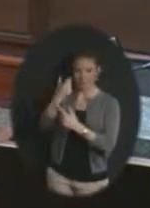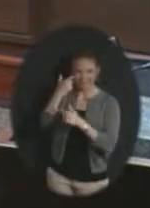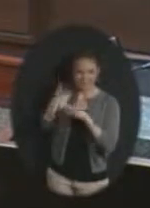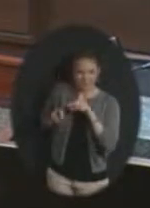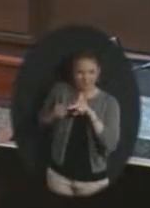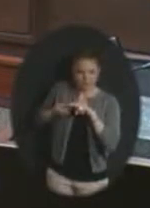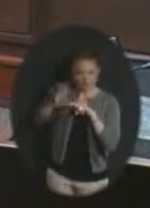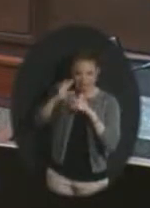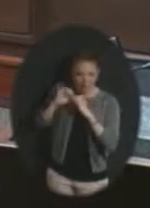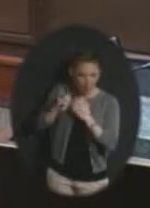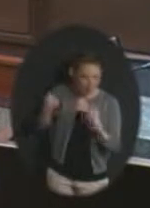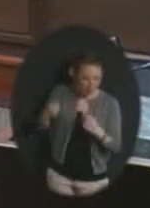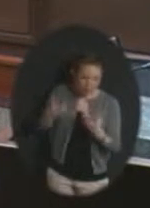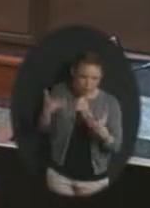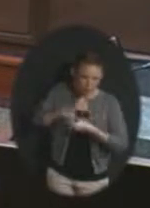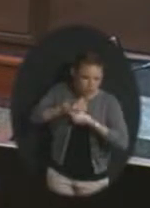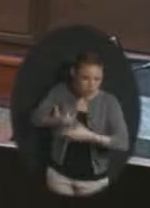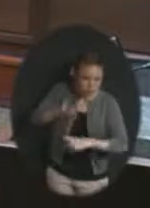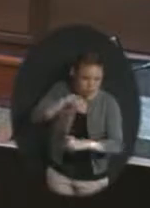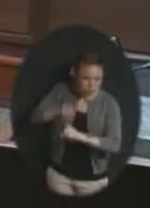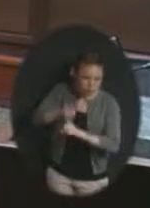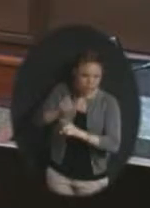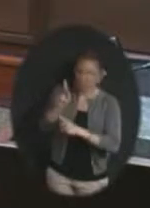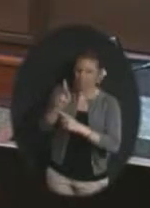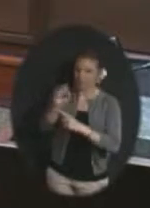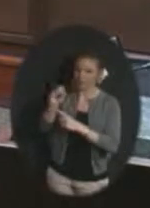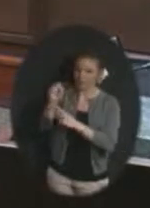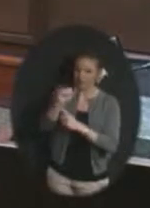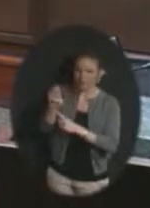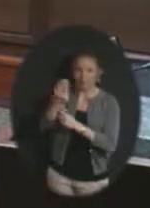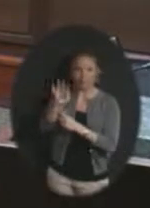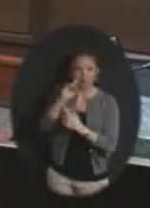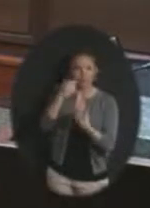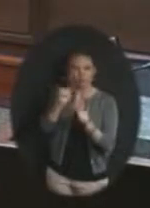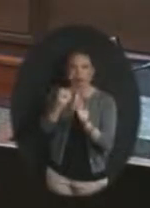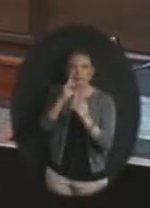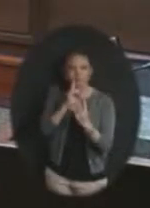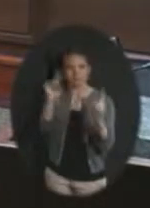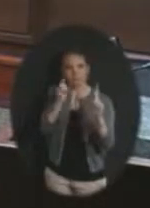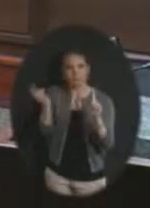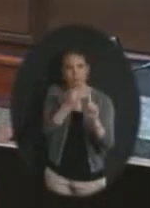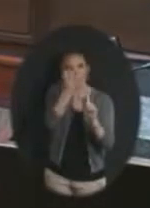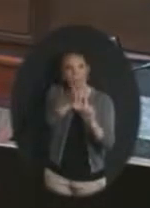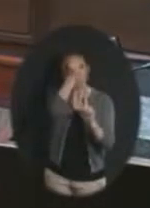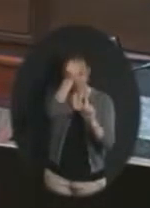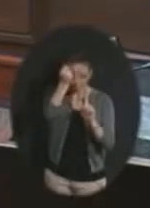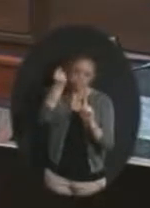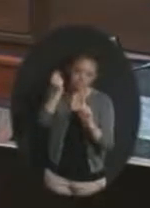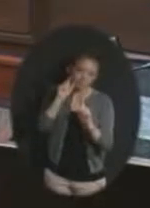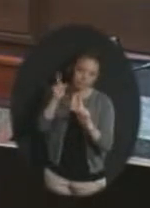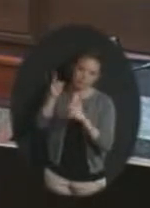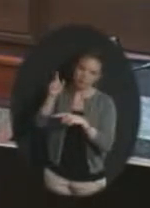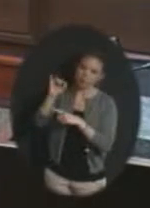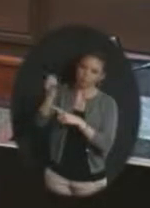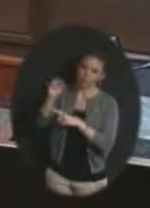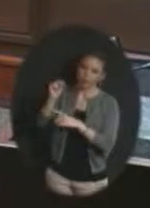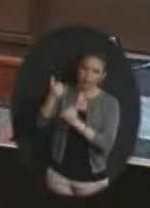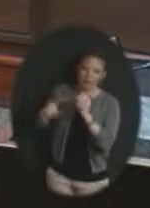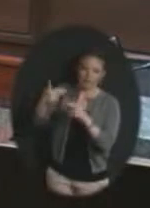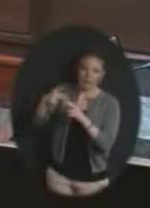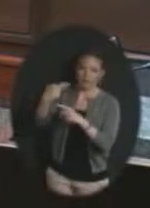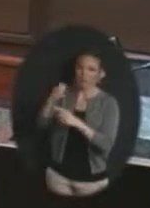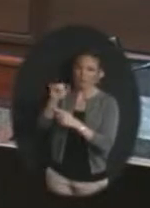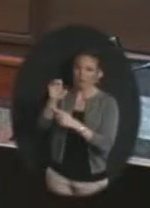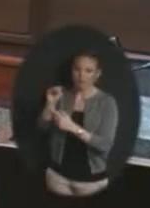about and what KASB specifically is trying to accomplish under the leadership of John Heim who is in